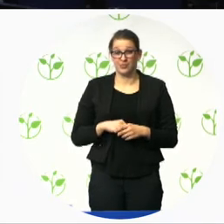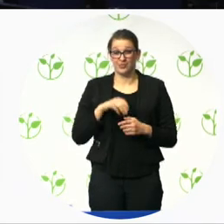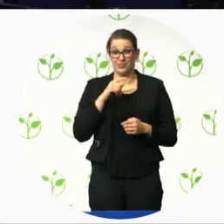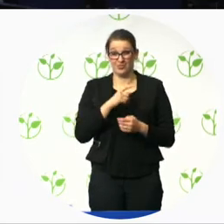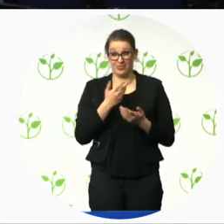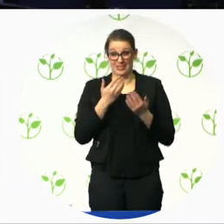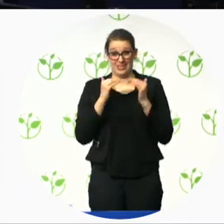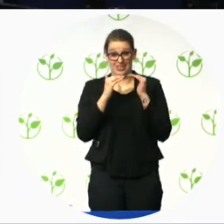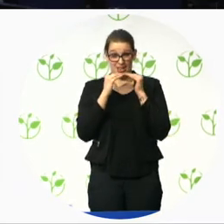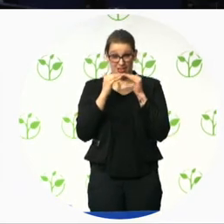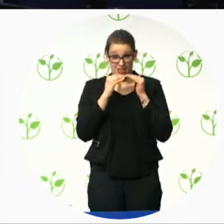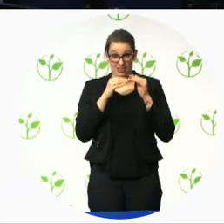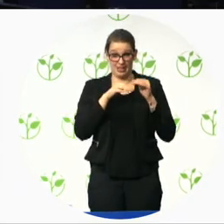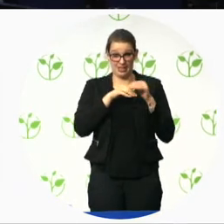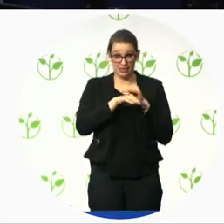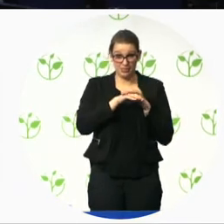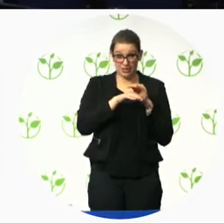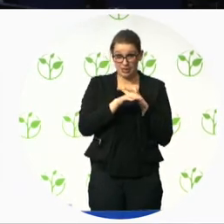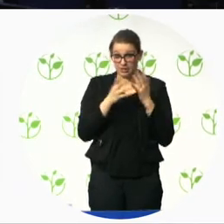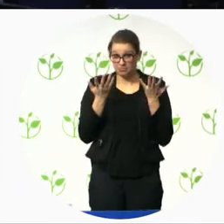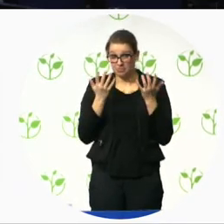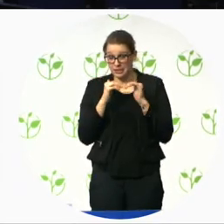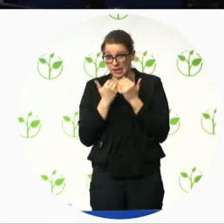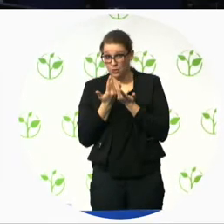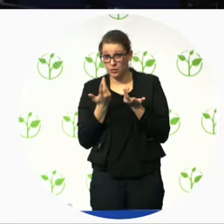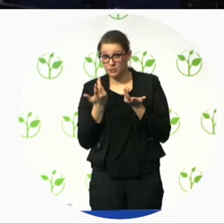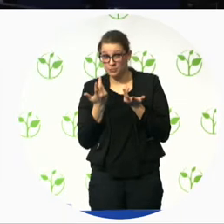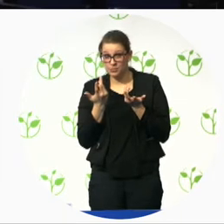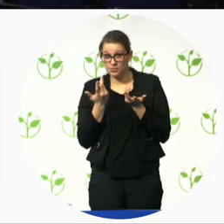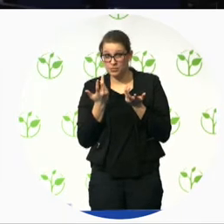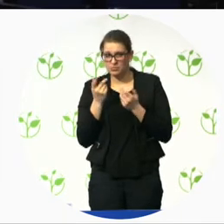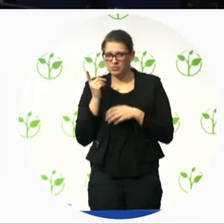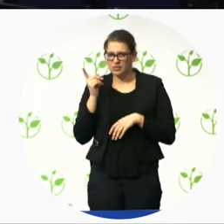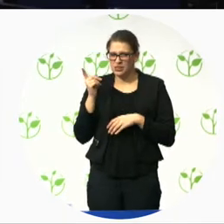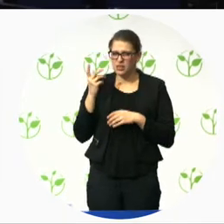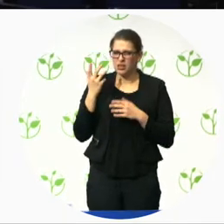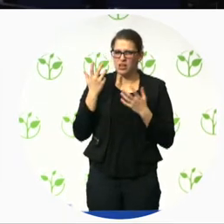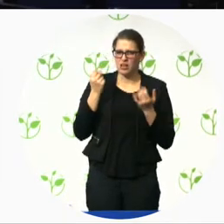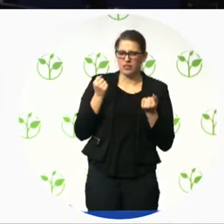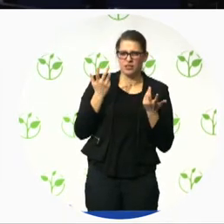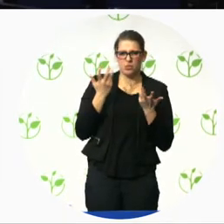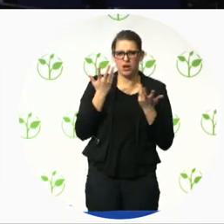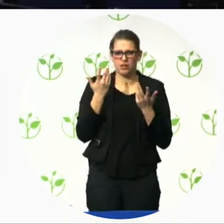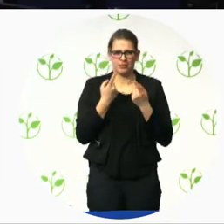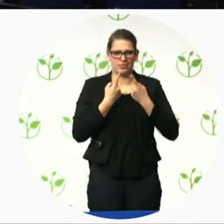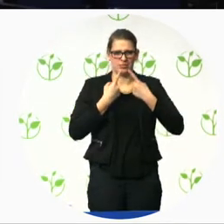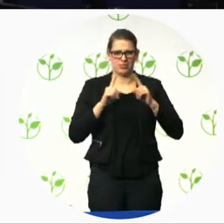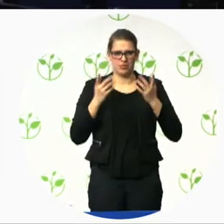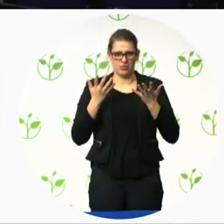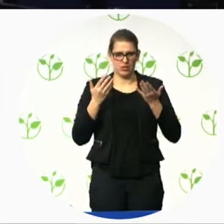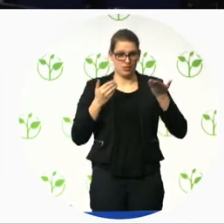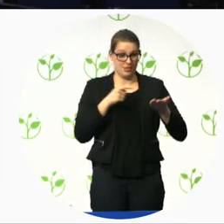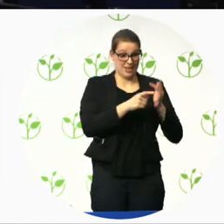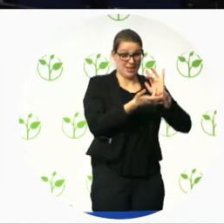accessibility standards for consumer goods and services so what are some of the advantages